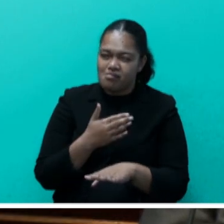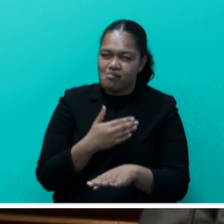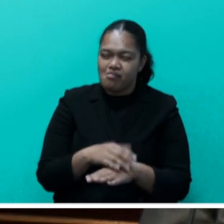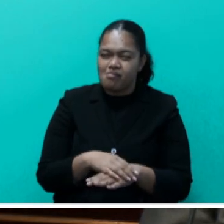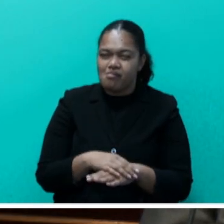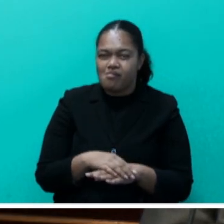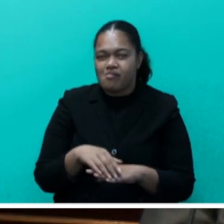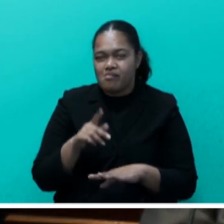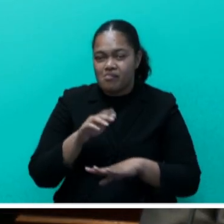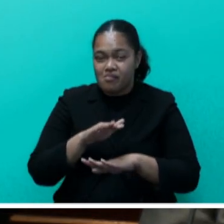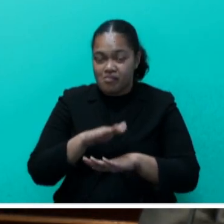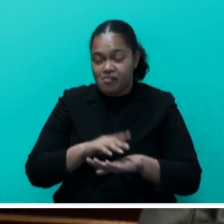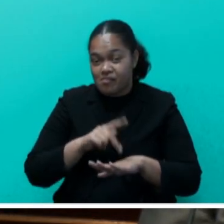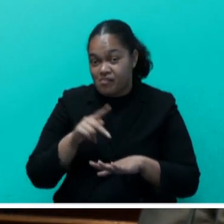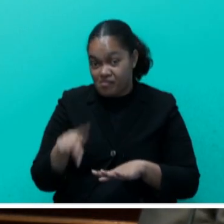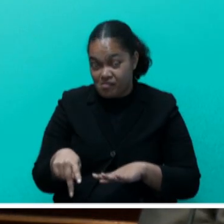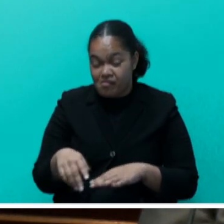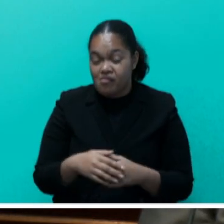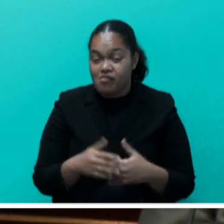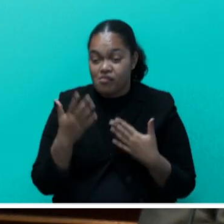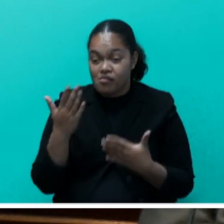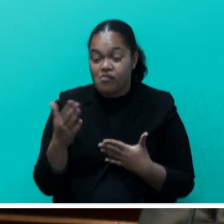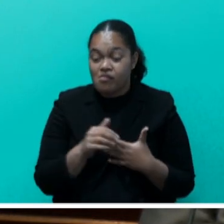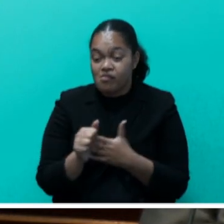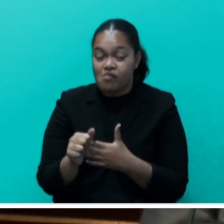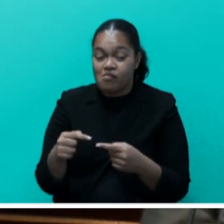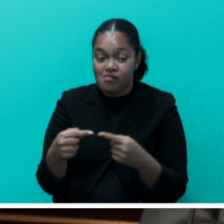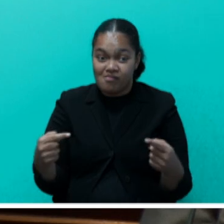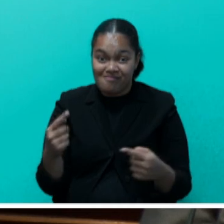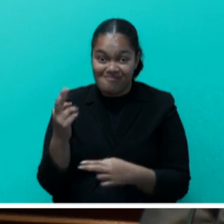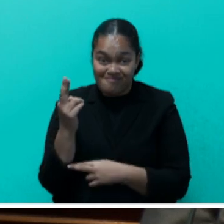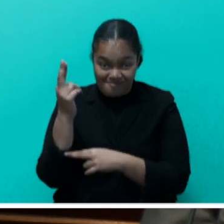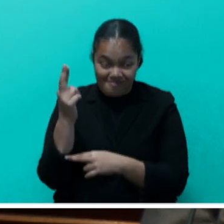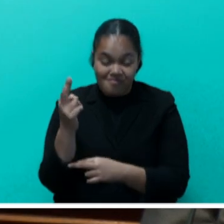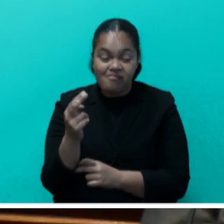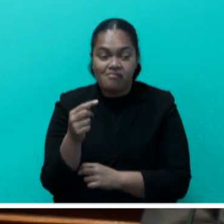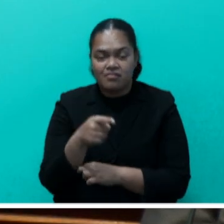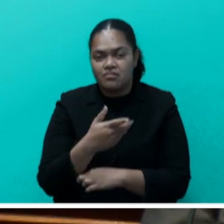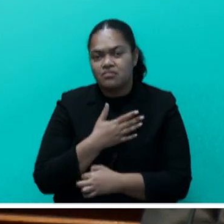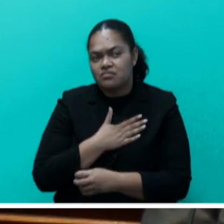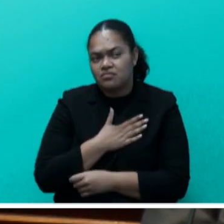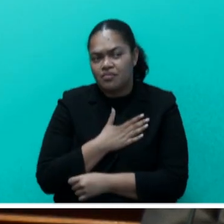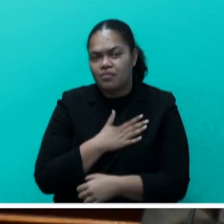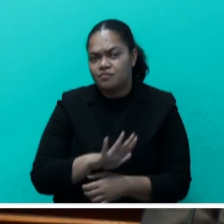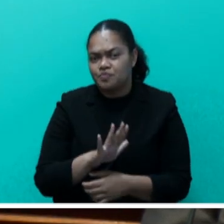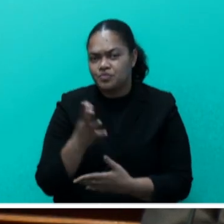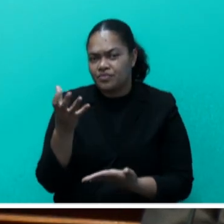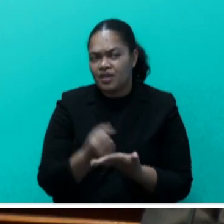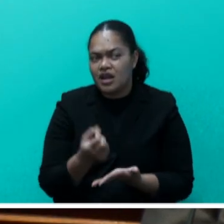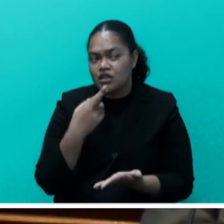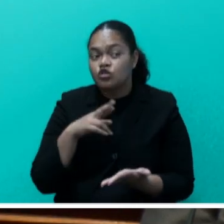Honourable Leader of Opposition had mentioned that he'd like to get a report for our